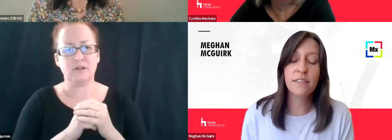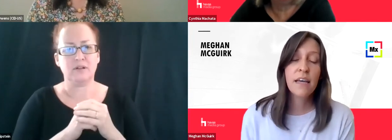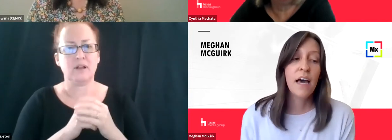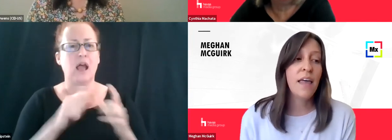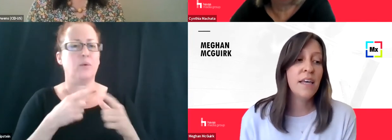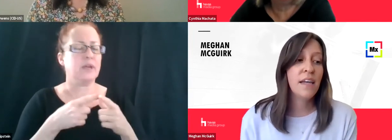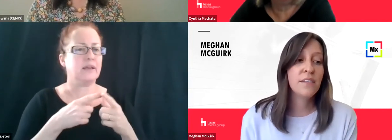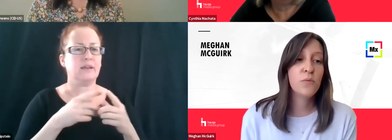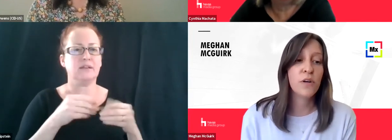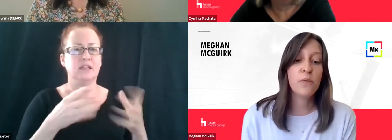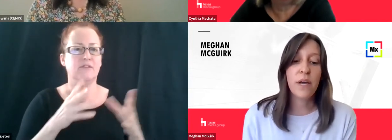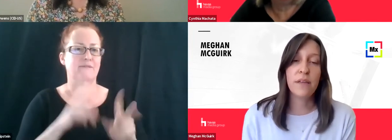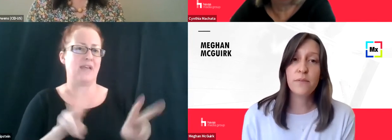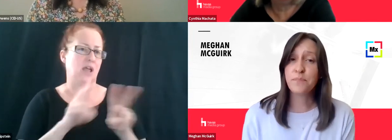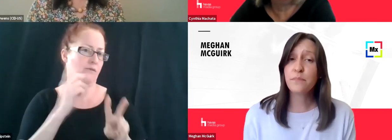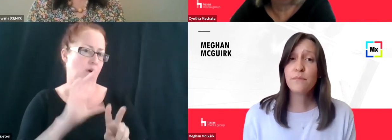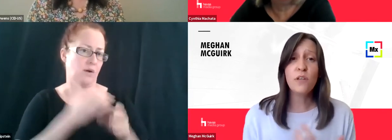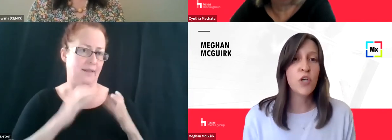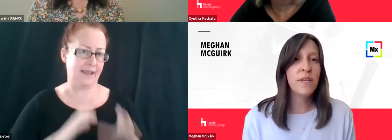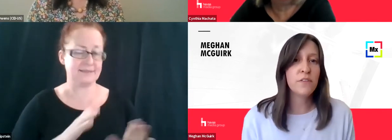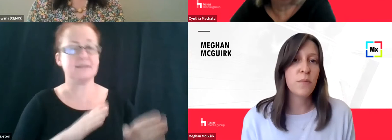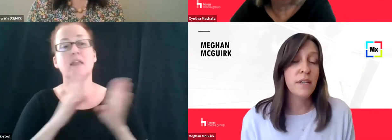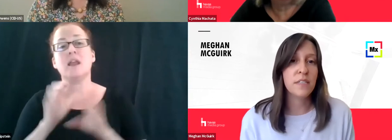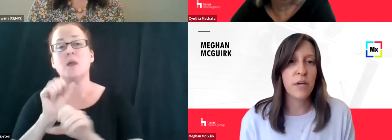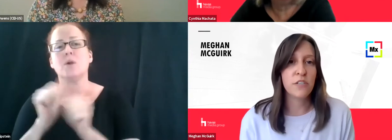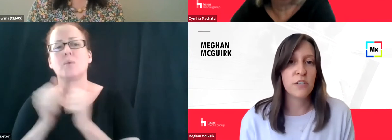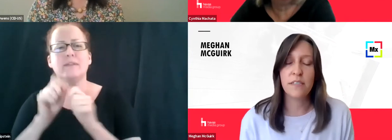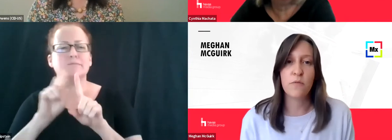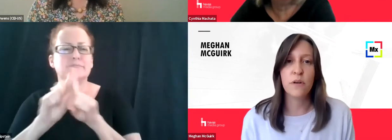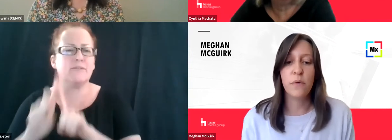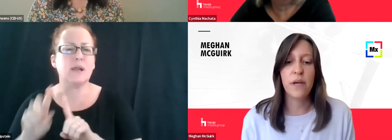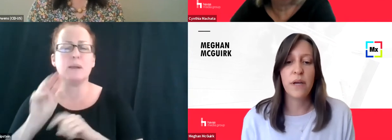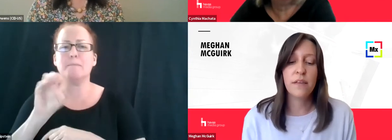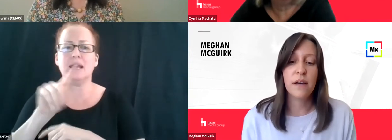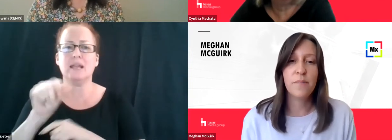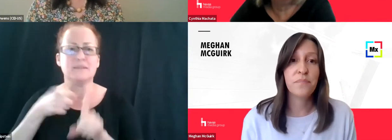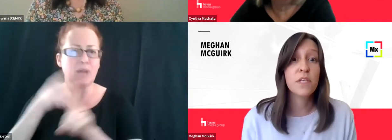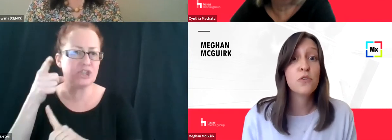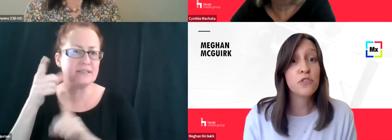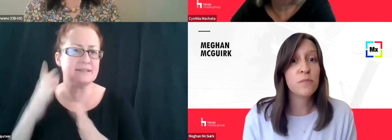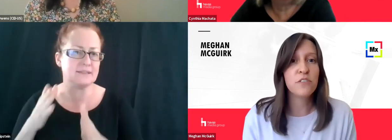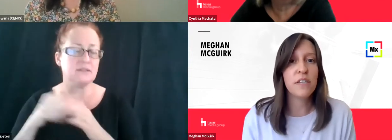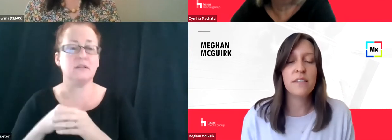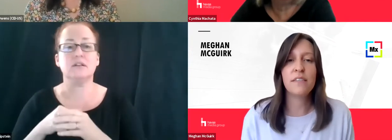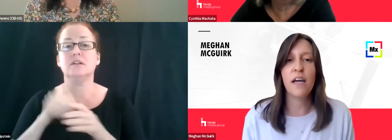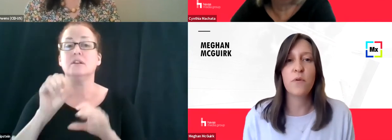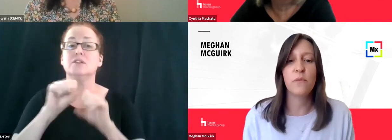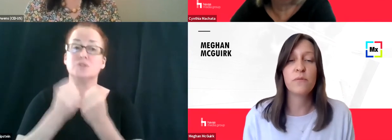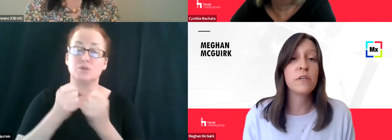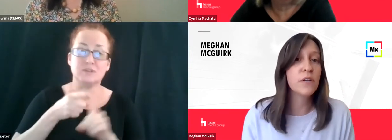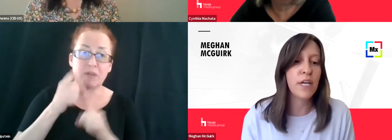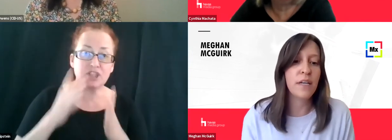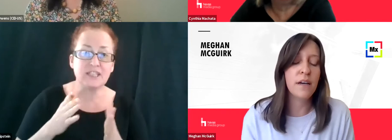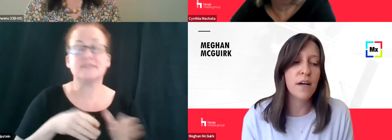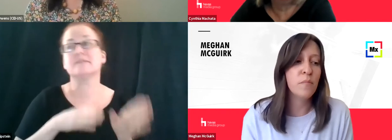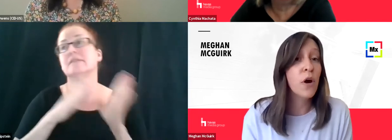clients. And then I get to work with so many different media specialists. I work with social specialists. I work